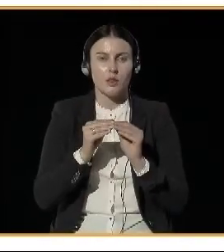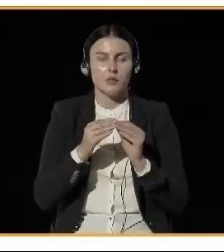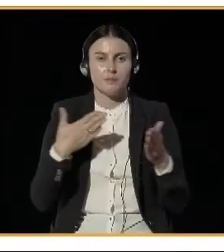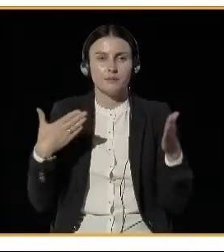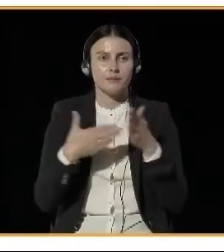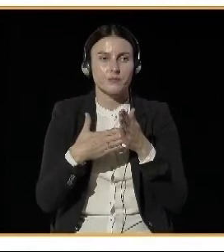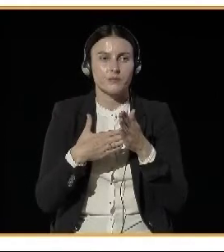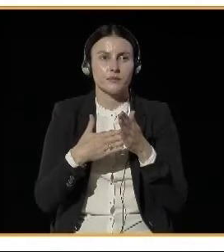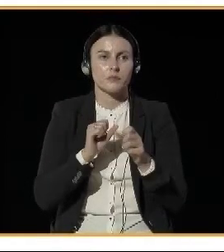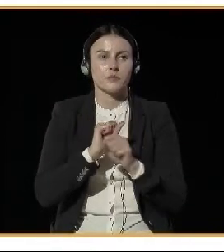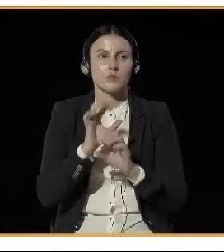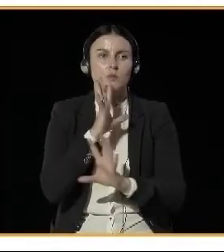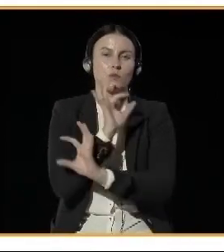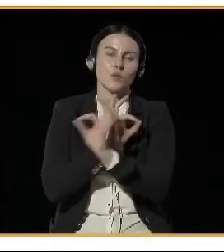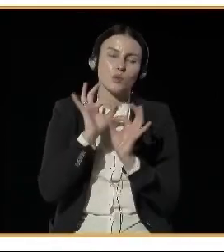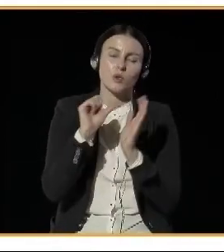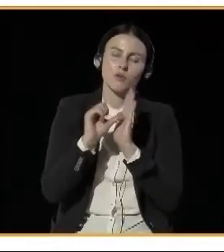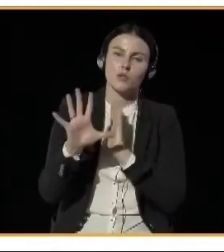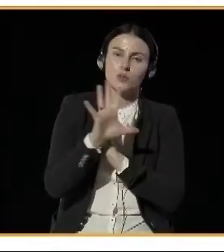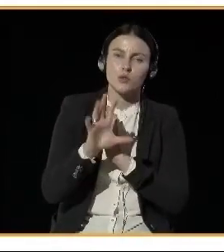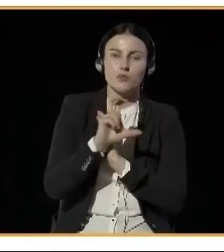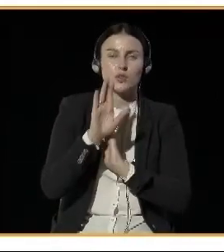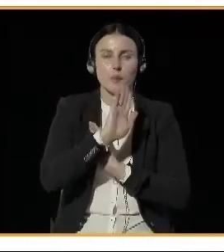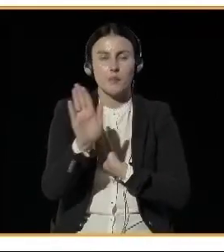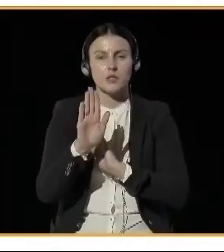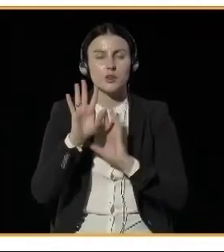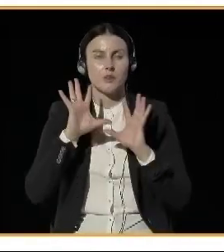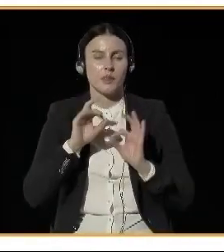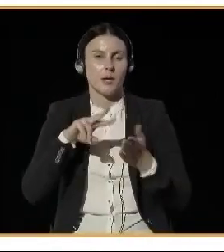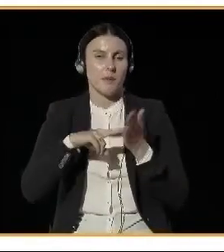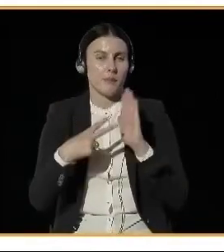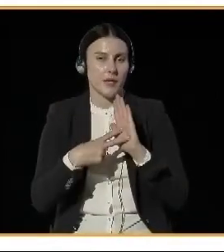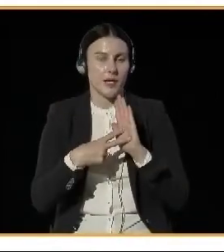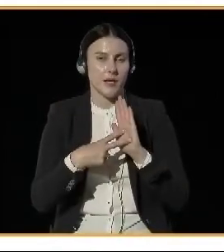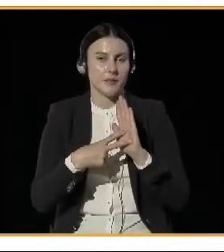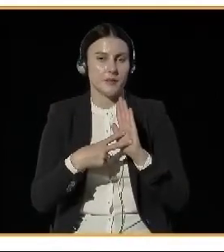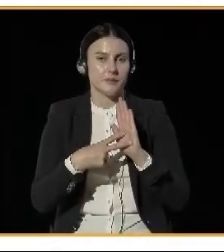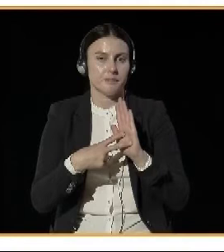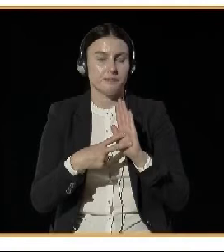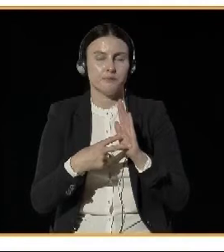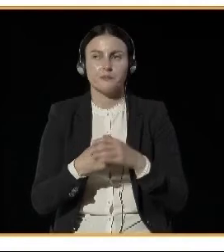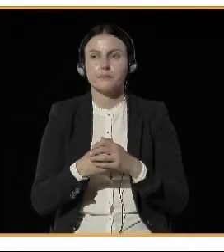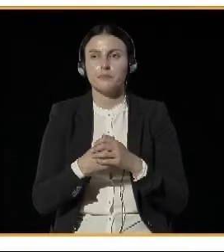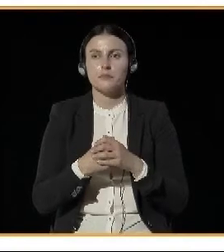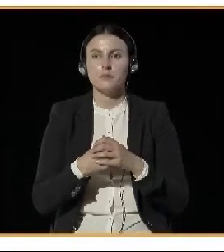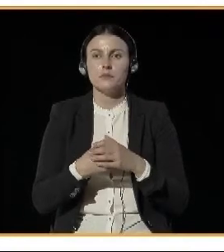have something like an action plan. So, thank you very much for this,